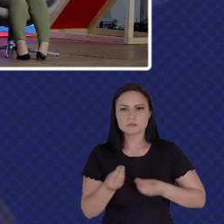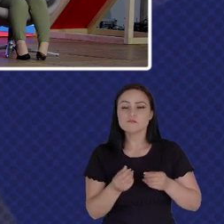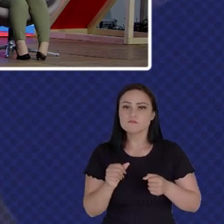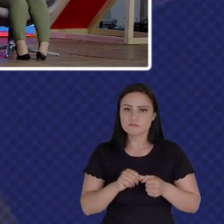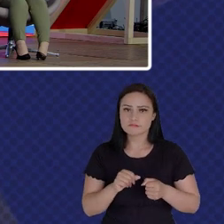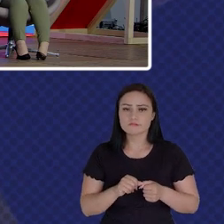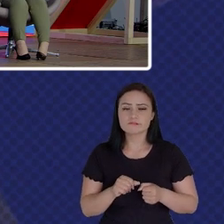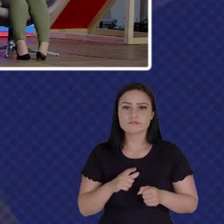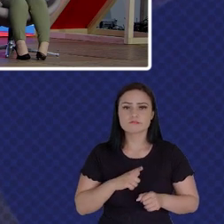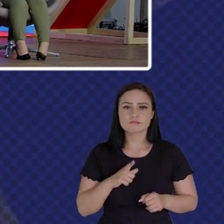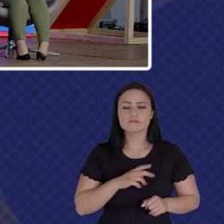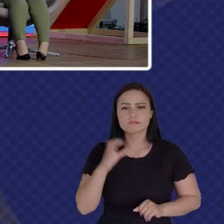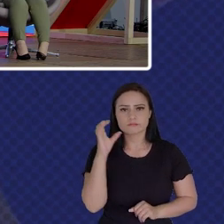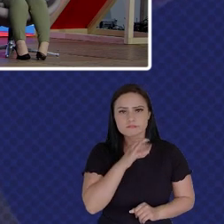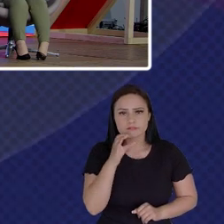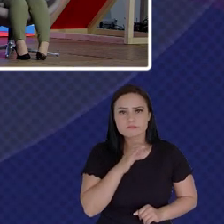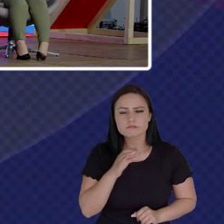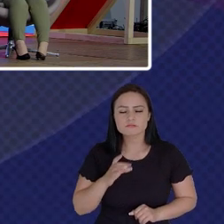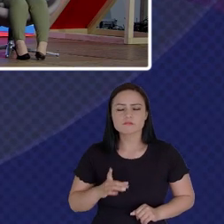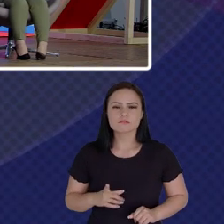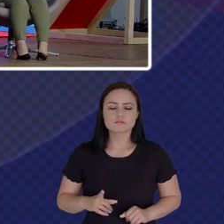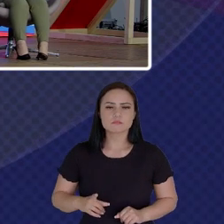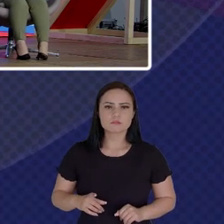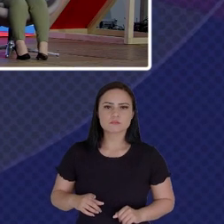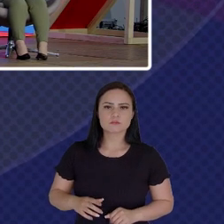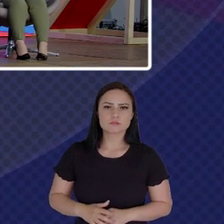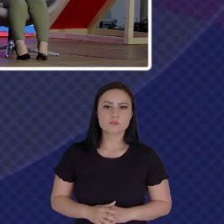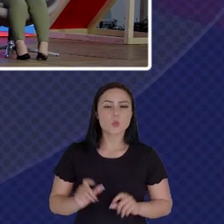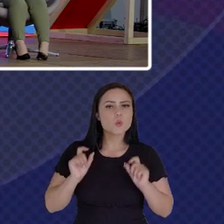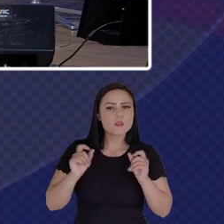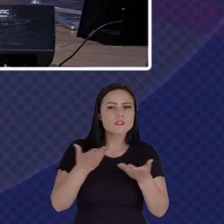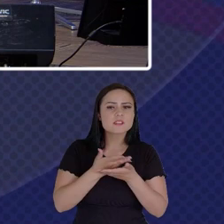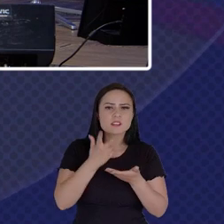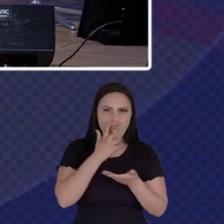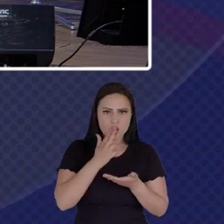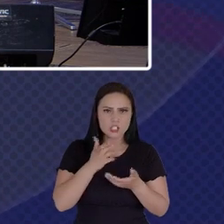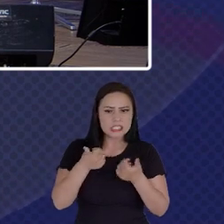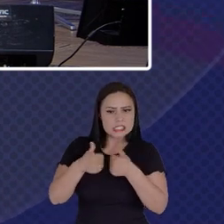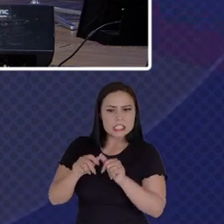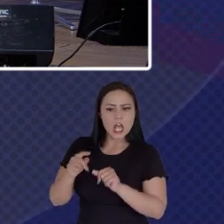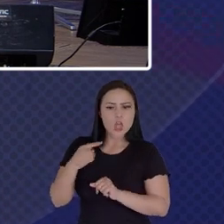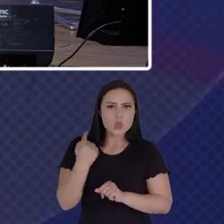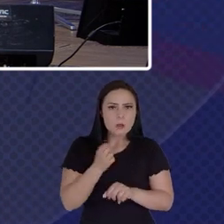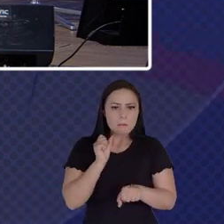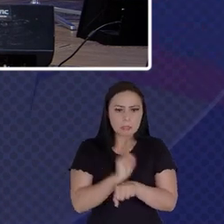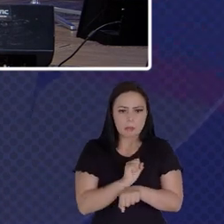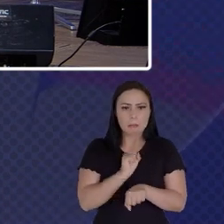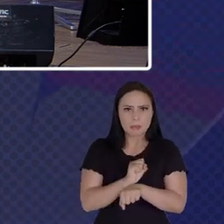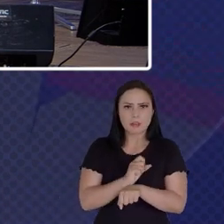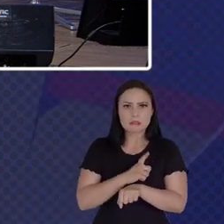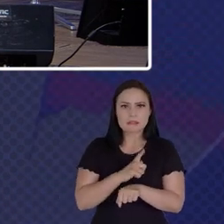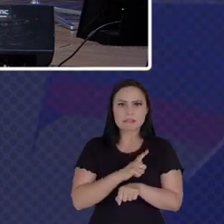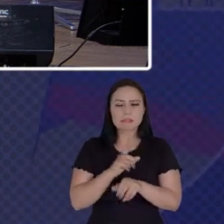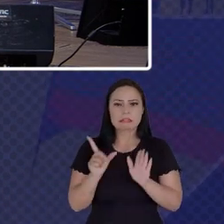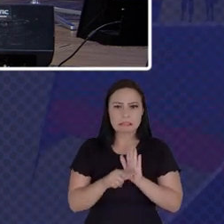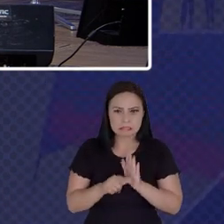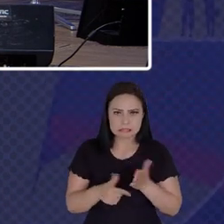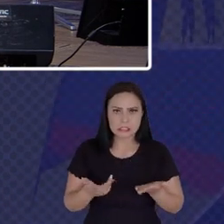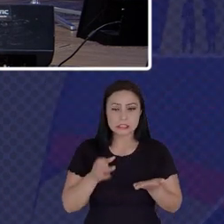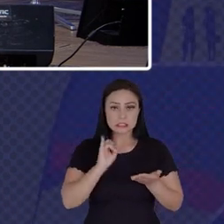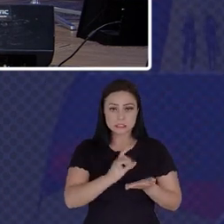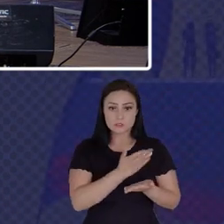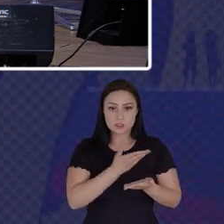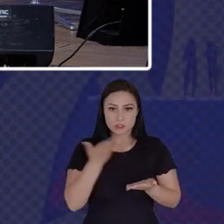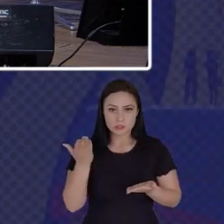And Faster What Do You Think Is Holding Us Back One Element And If You Were To Rank Your